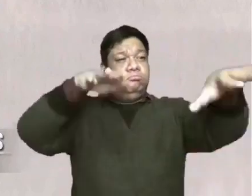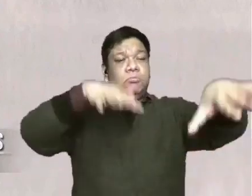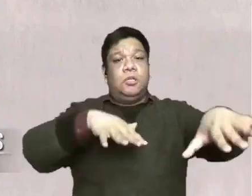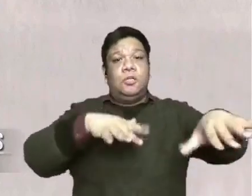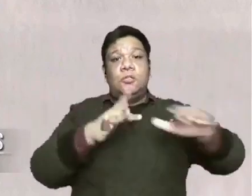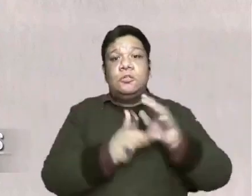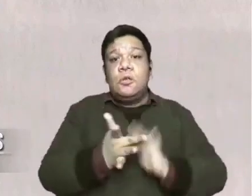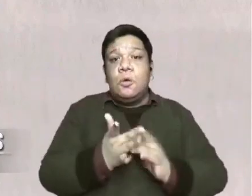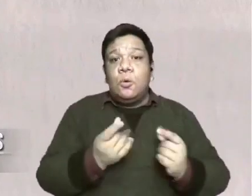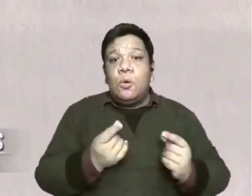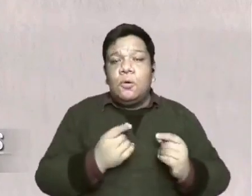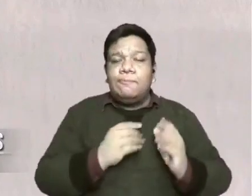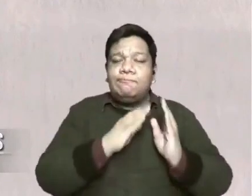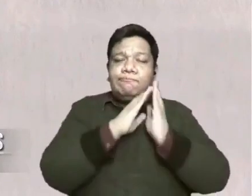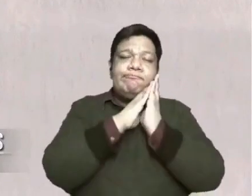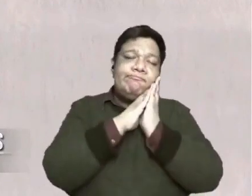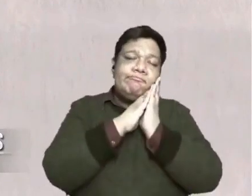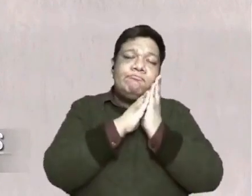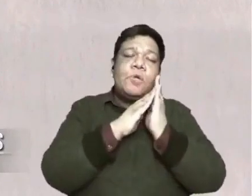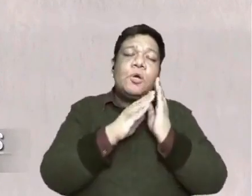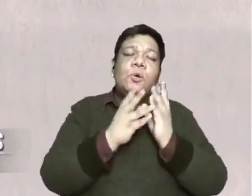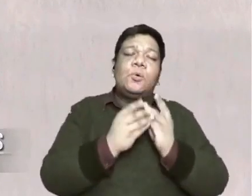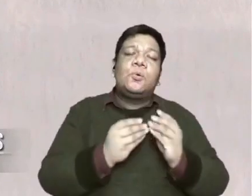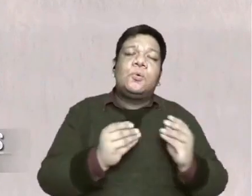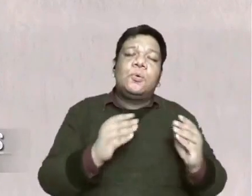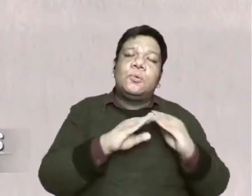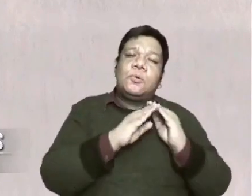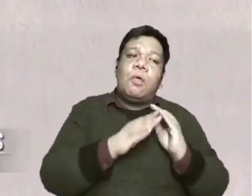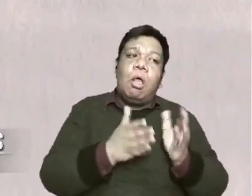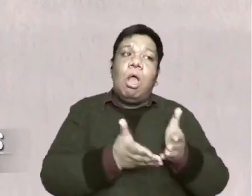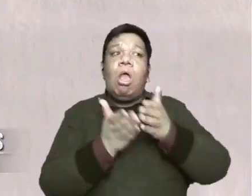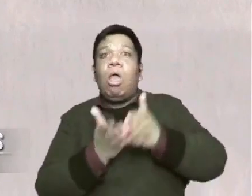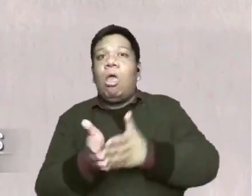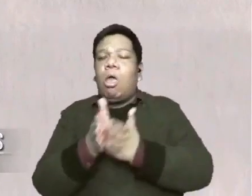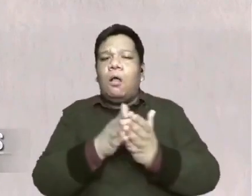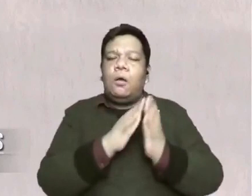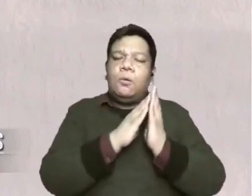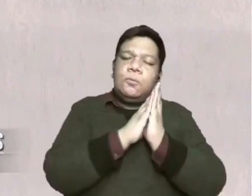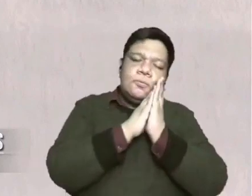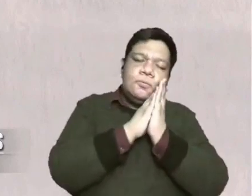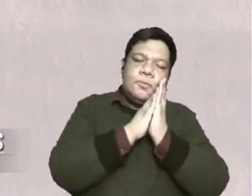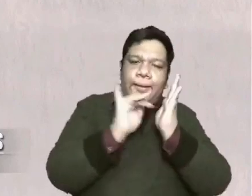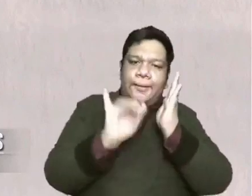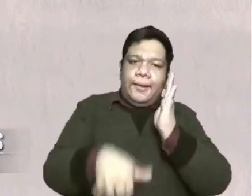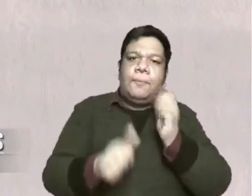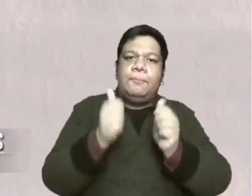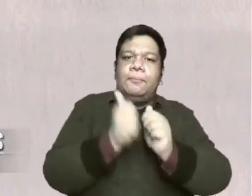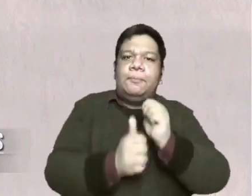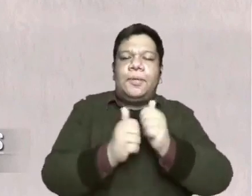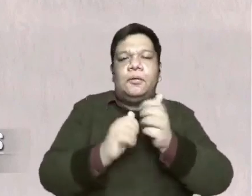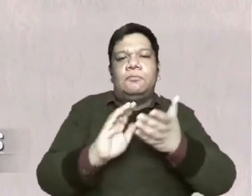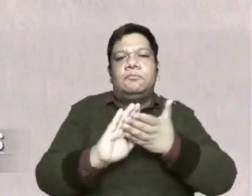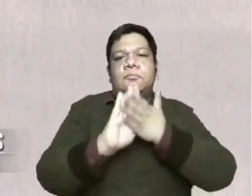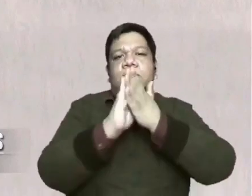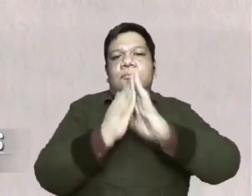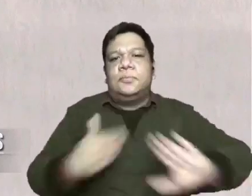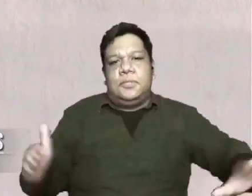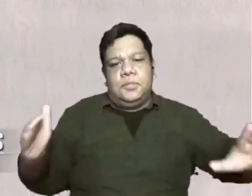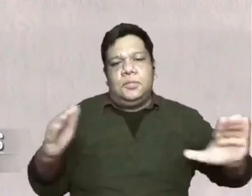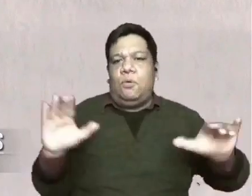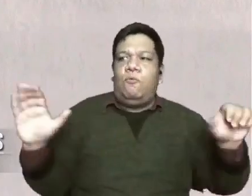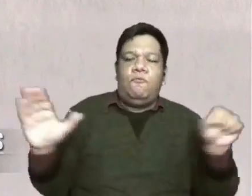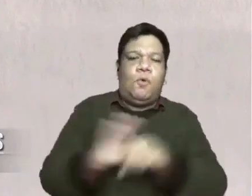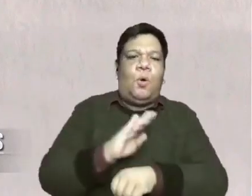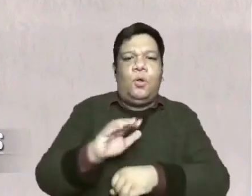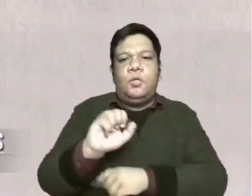soundly. No external forces can affect him. This is shalom this is wholeness this is